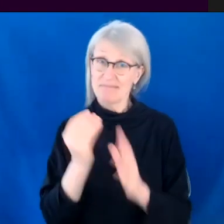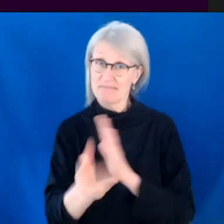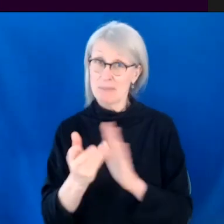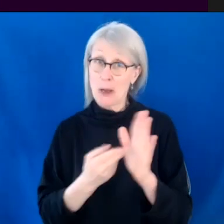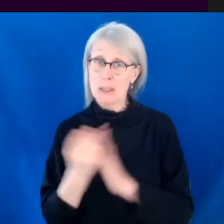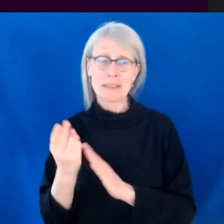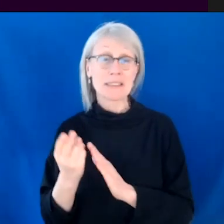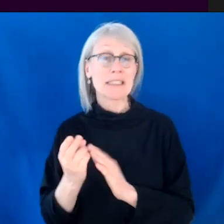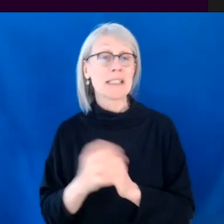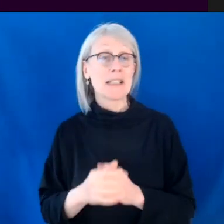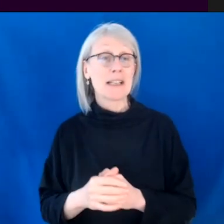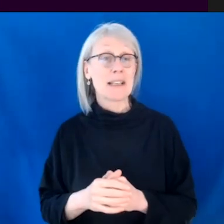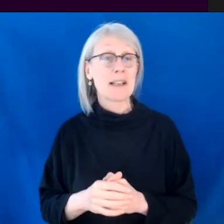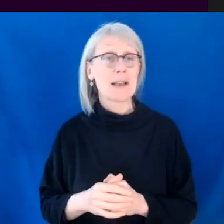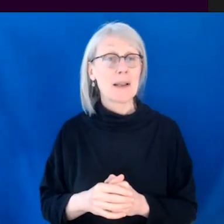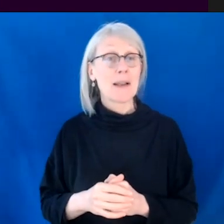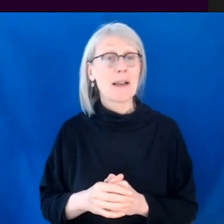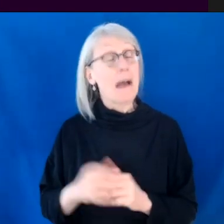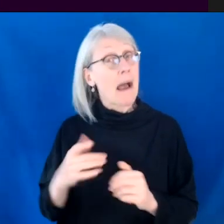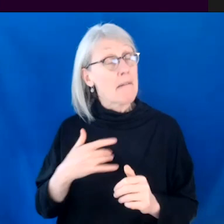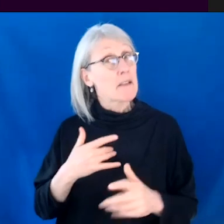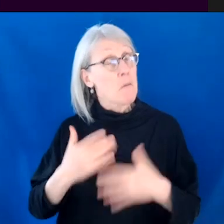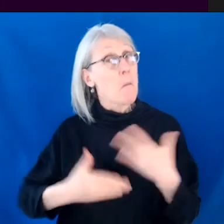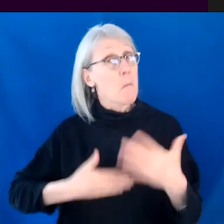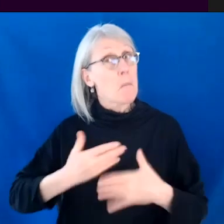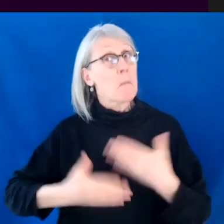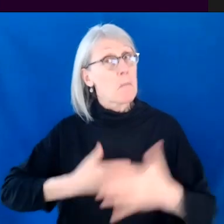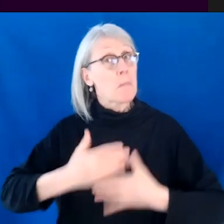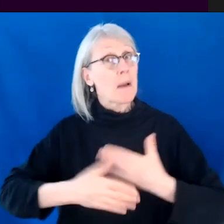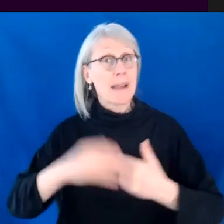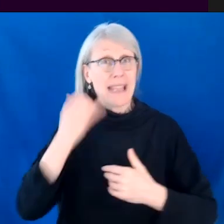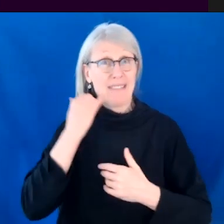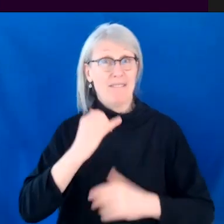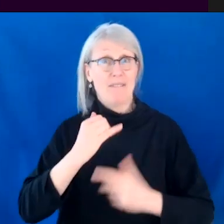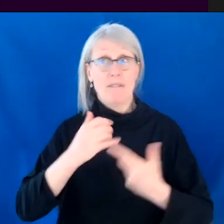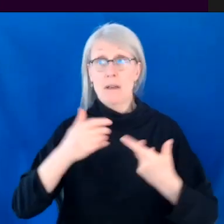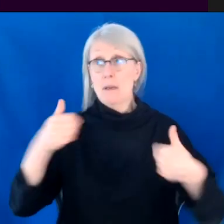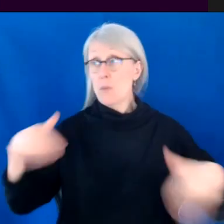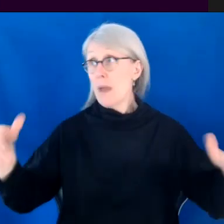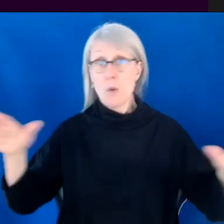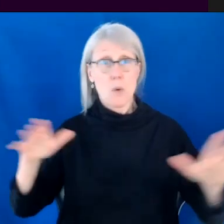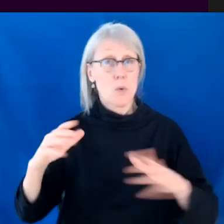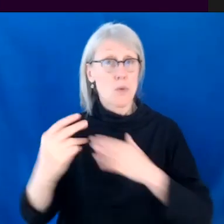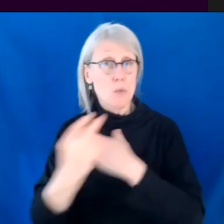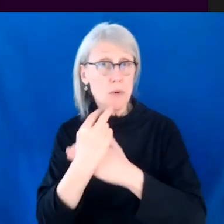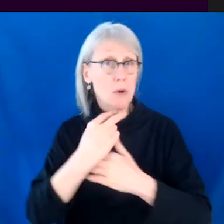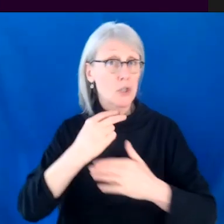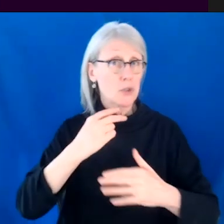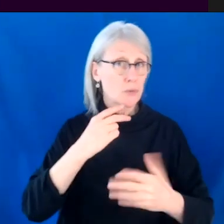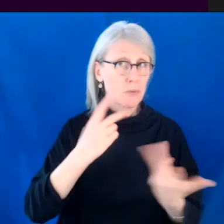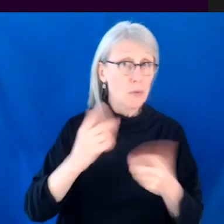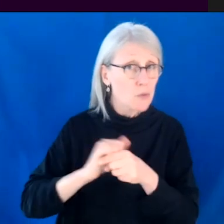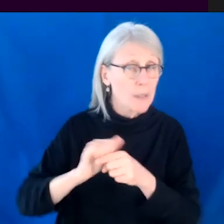but it's still, you know what? I feel like I still got farther than I would have had I been left to my own devices. Um, and partially that